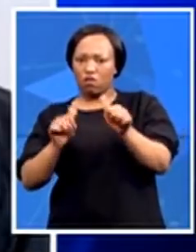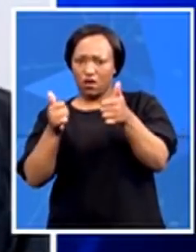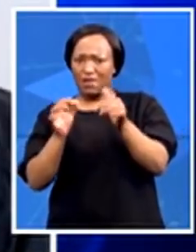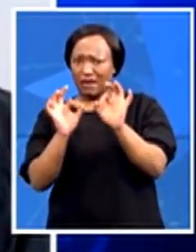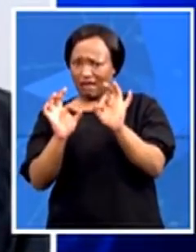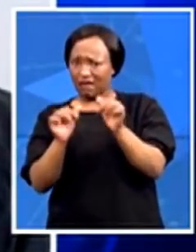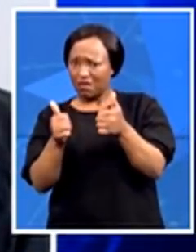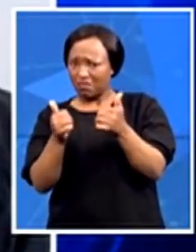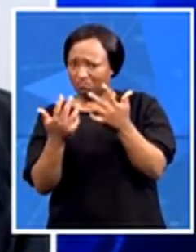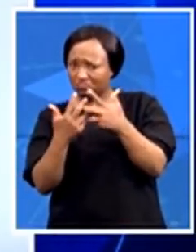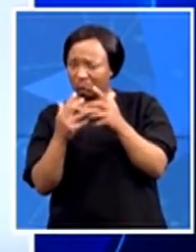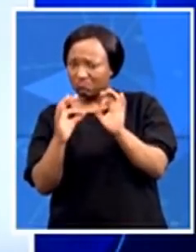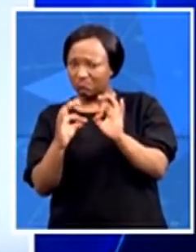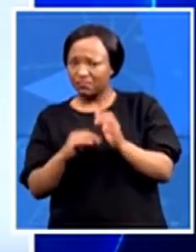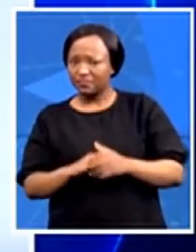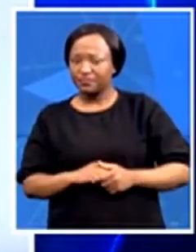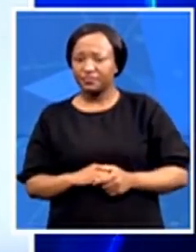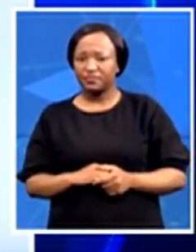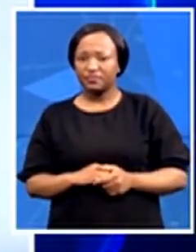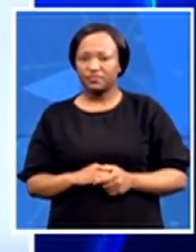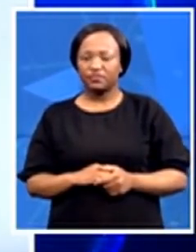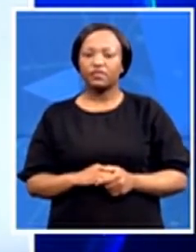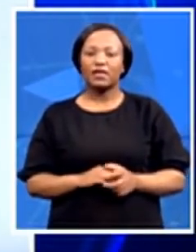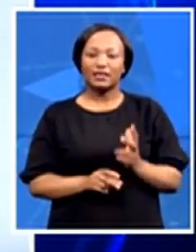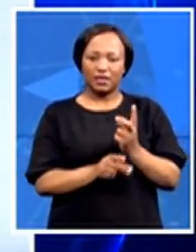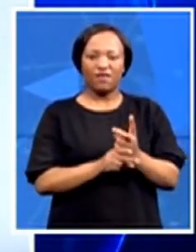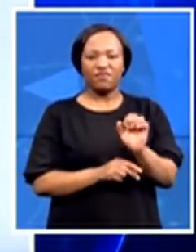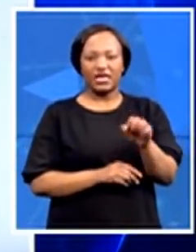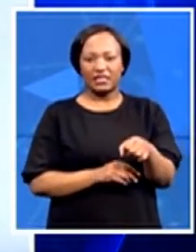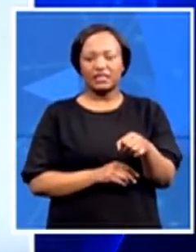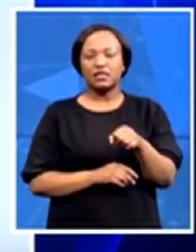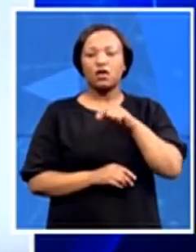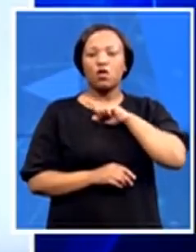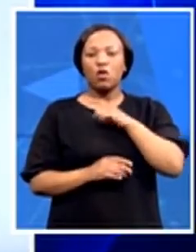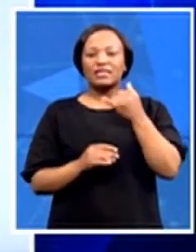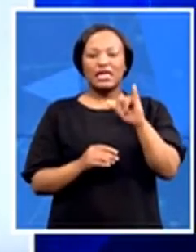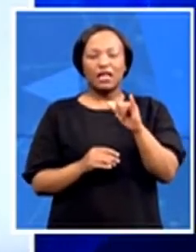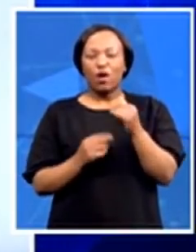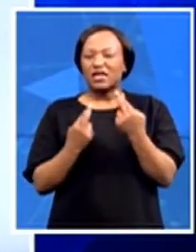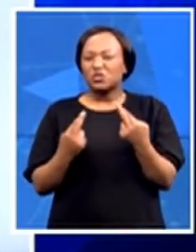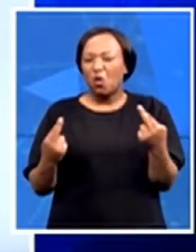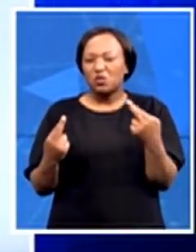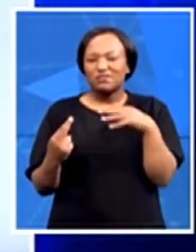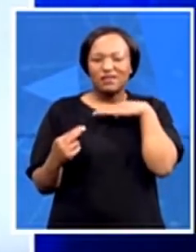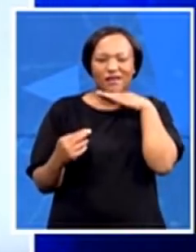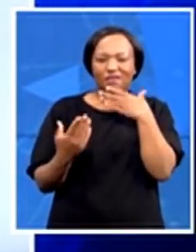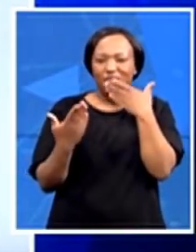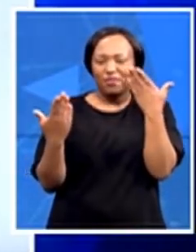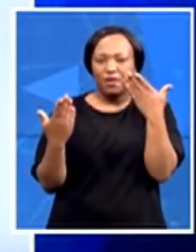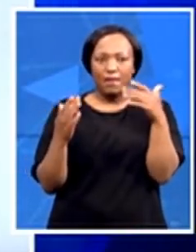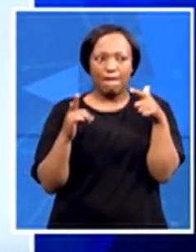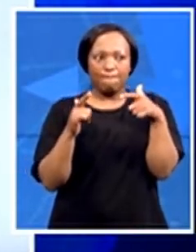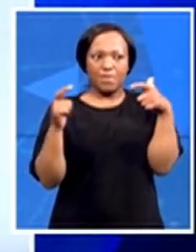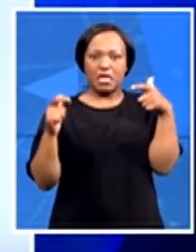It's a tough one because I think they are still very, very under-resourced. It's not going to be a very large force. They don't have, in my view,